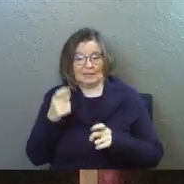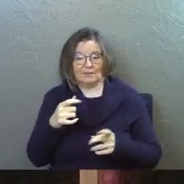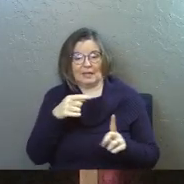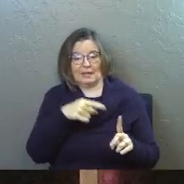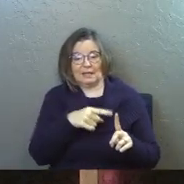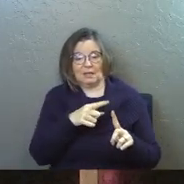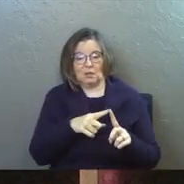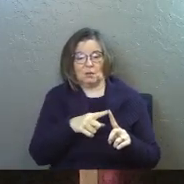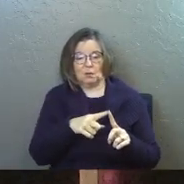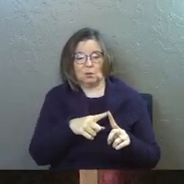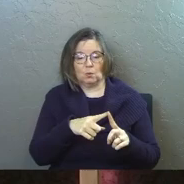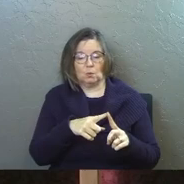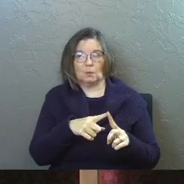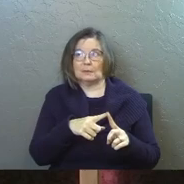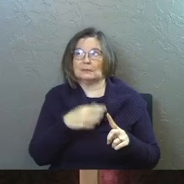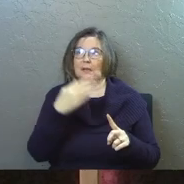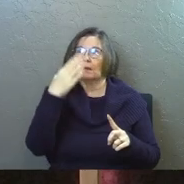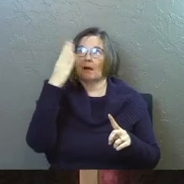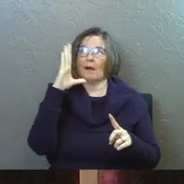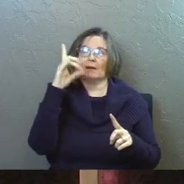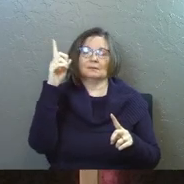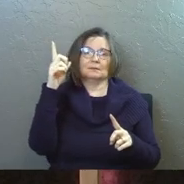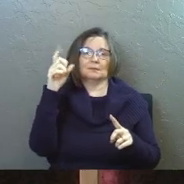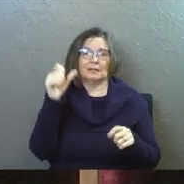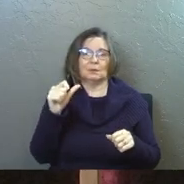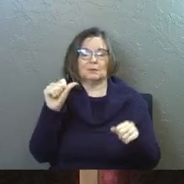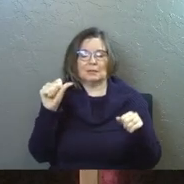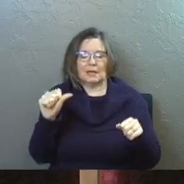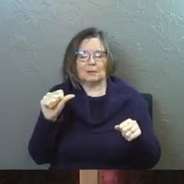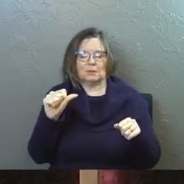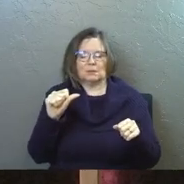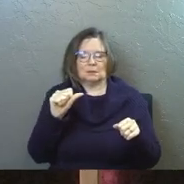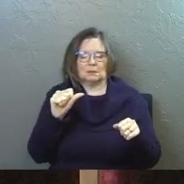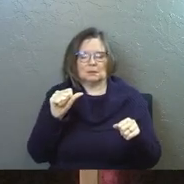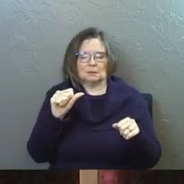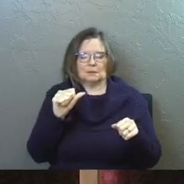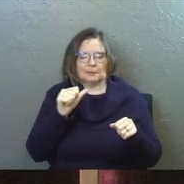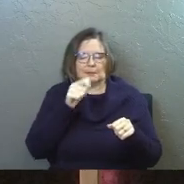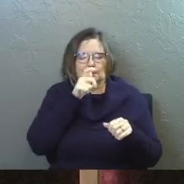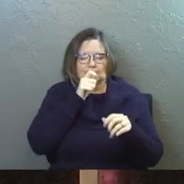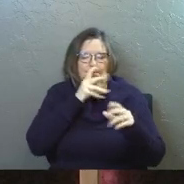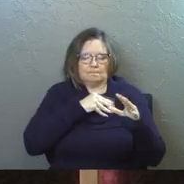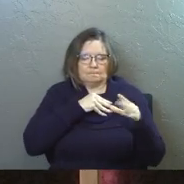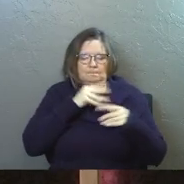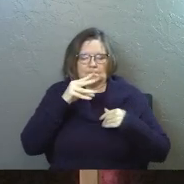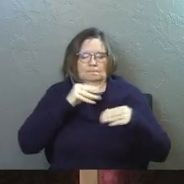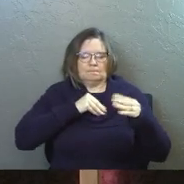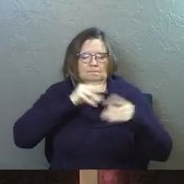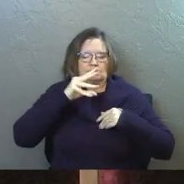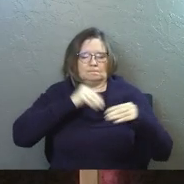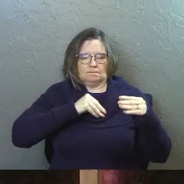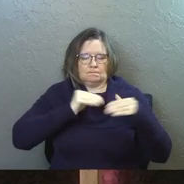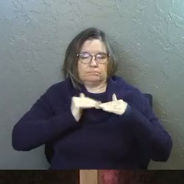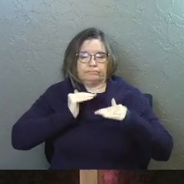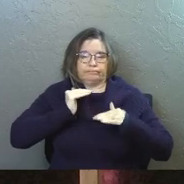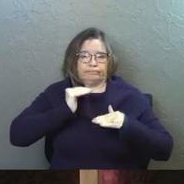given is that he was an infinite being. And he was able to infinitely pay for us. And you're like, well, that's